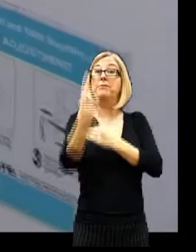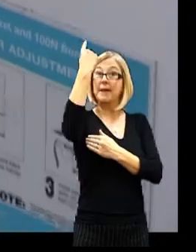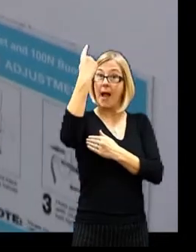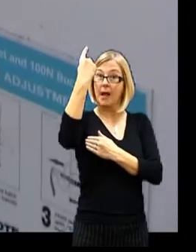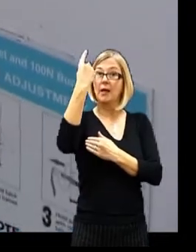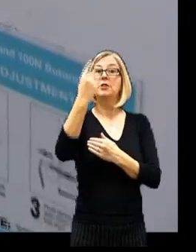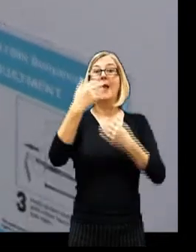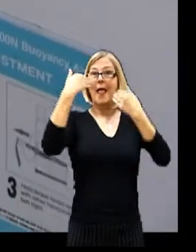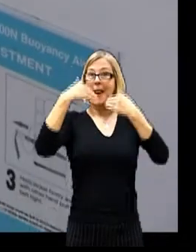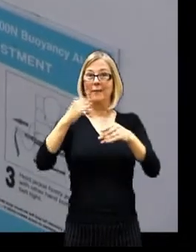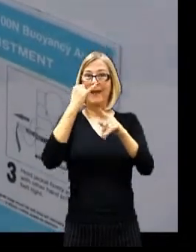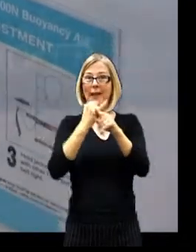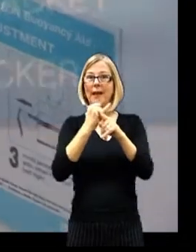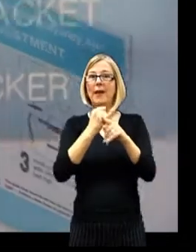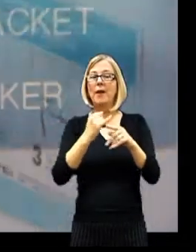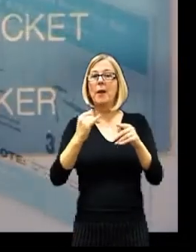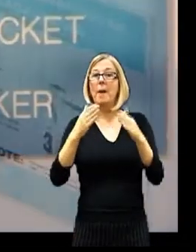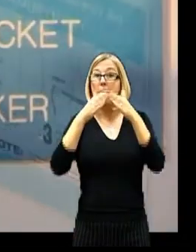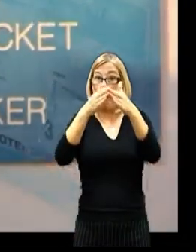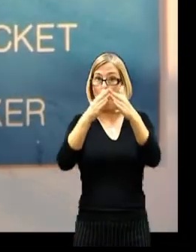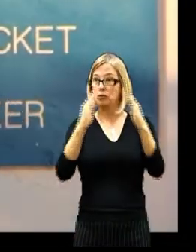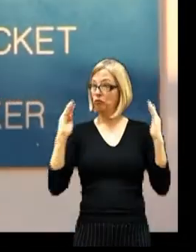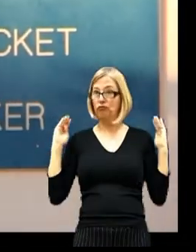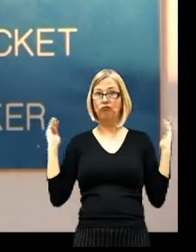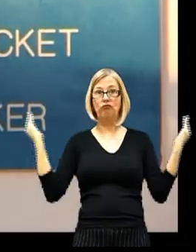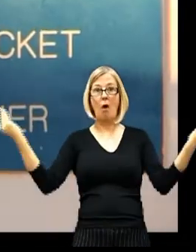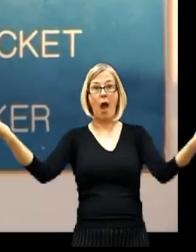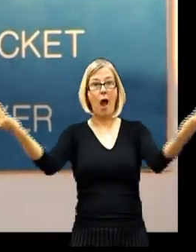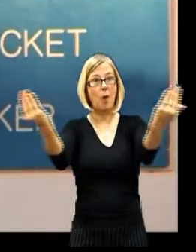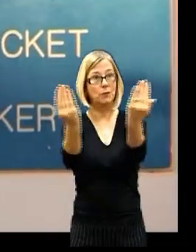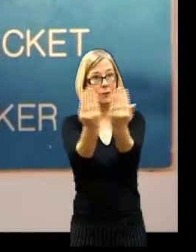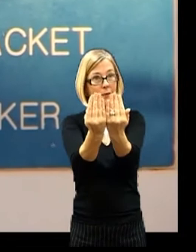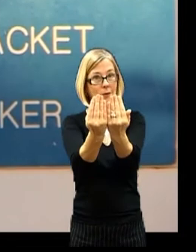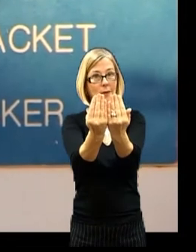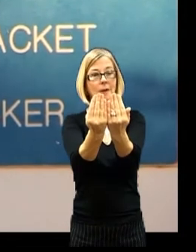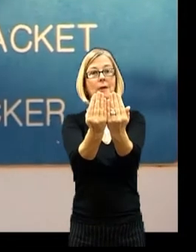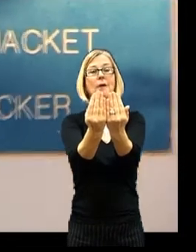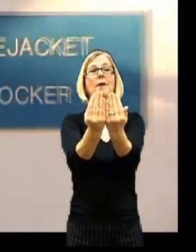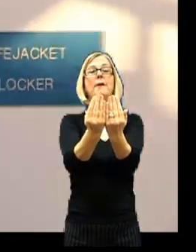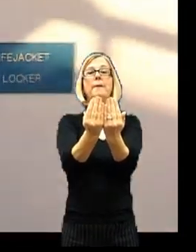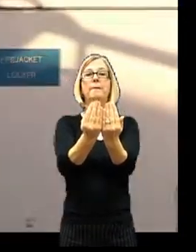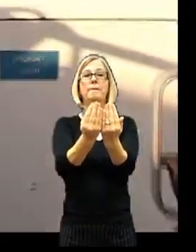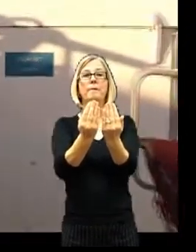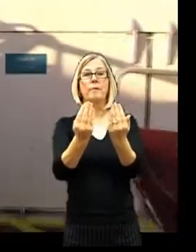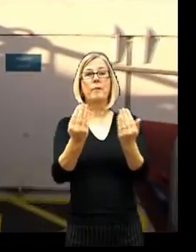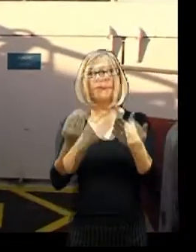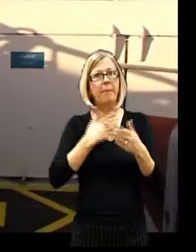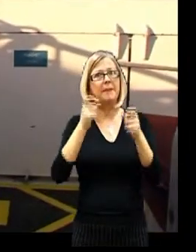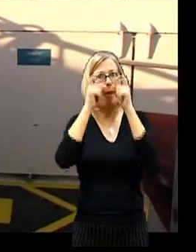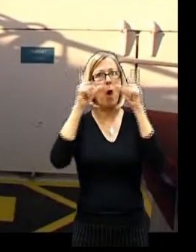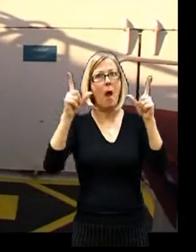in the lockers along the side of the ship. Please keep all aisles, emergency exits and life jacket lockers free from obstruction,